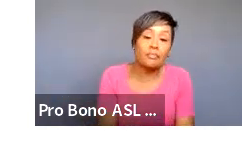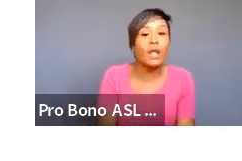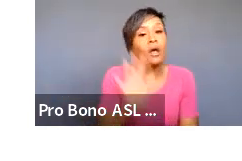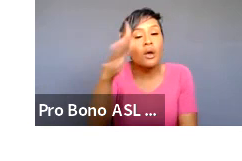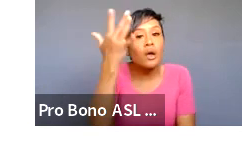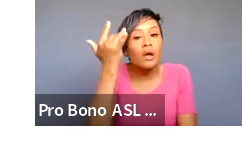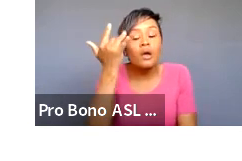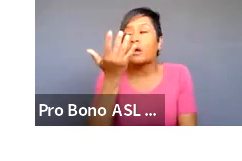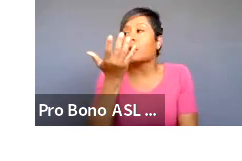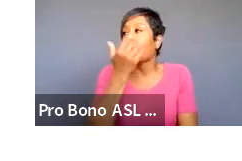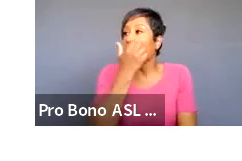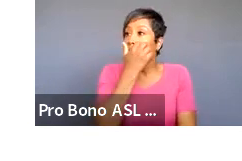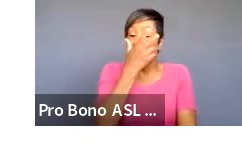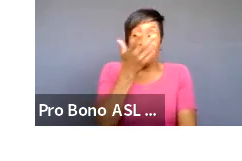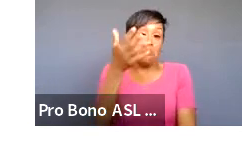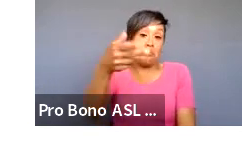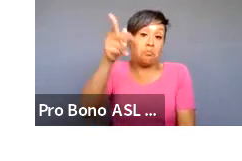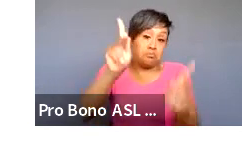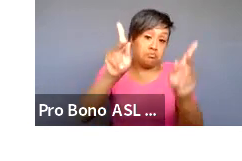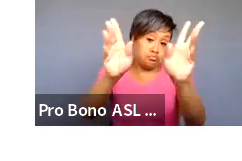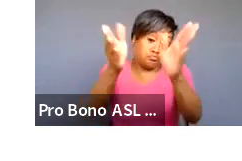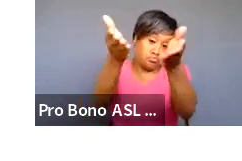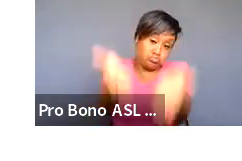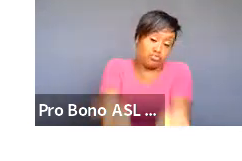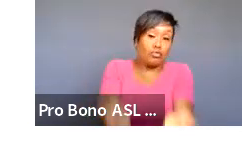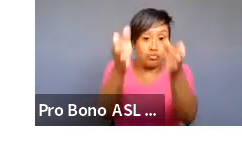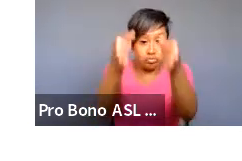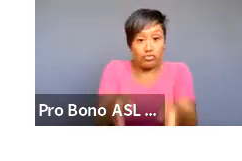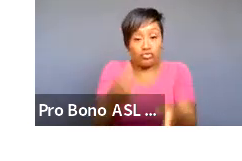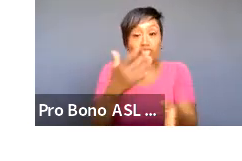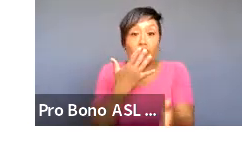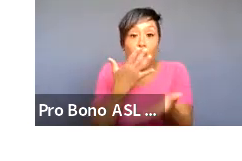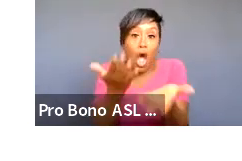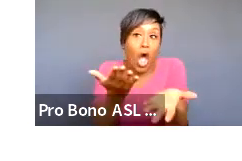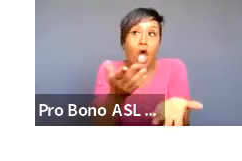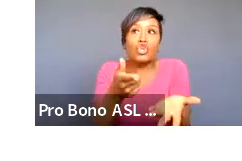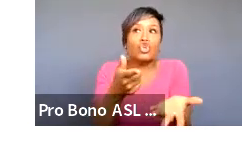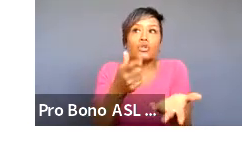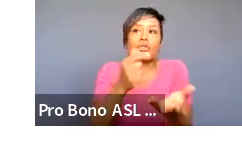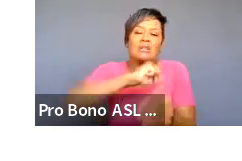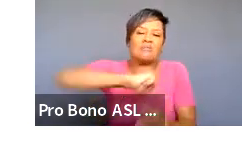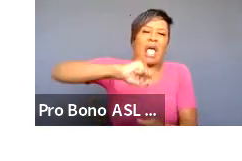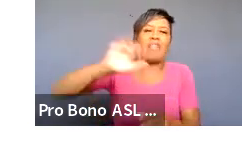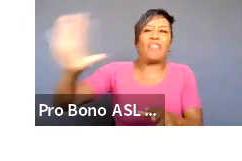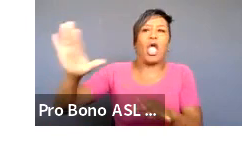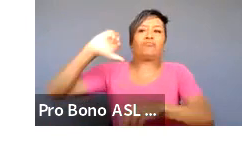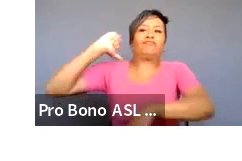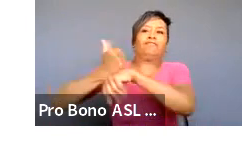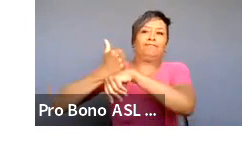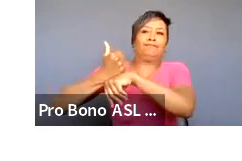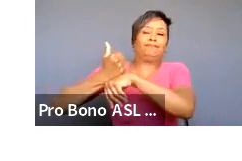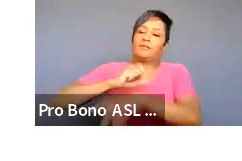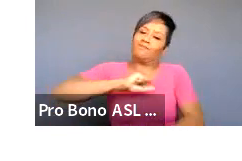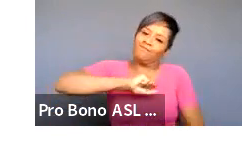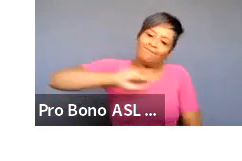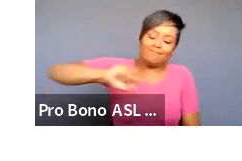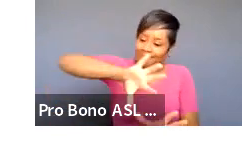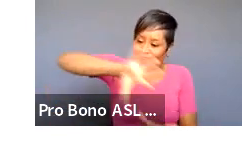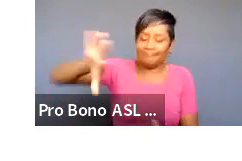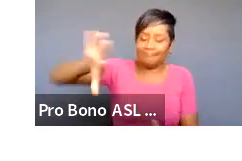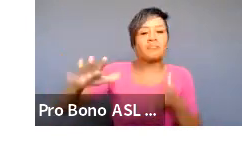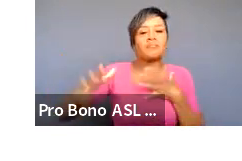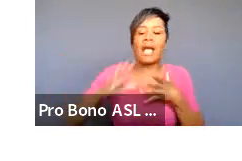one as a as a person of color you're you're combating the status quo right you're creating a counter narrative